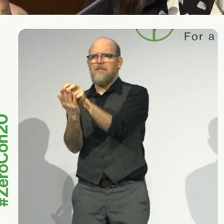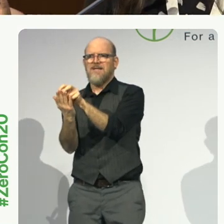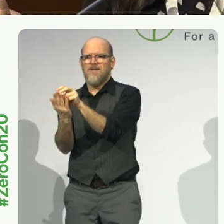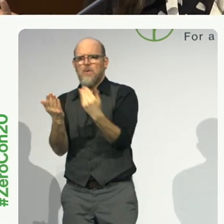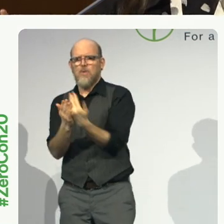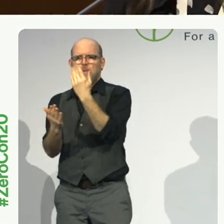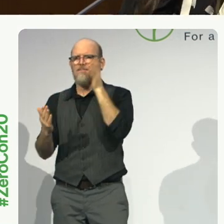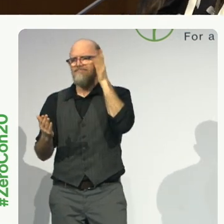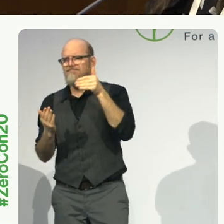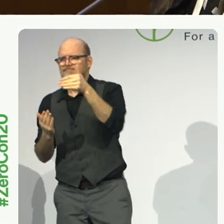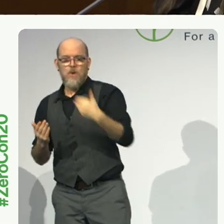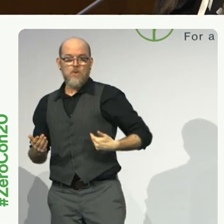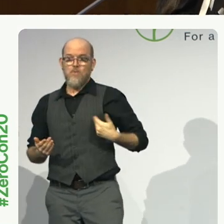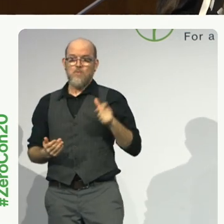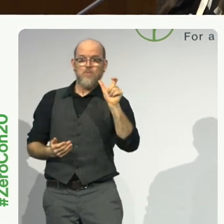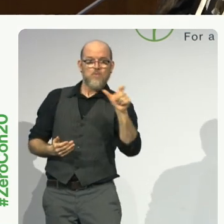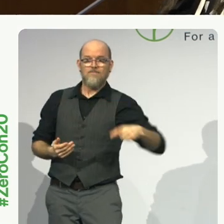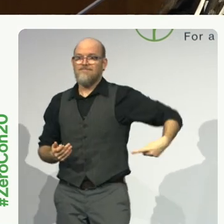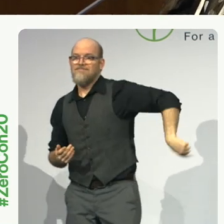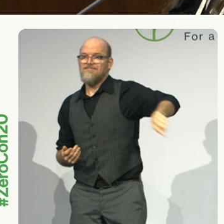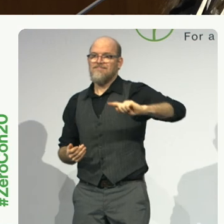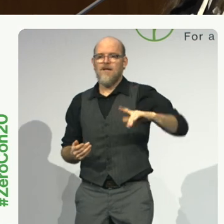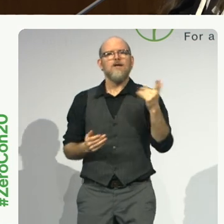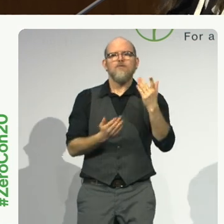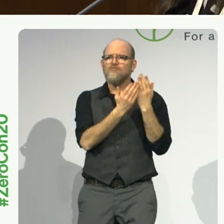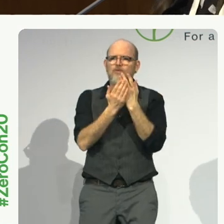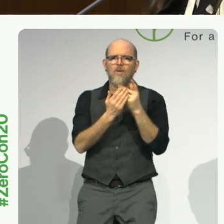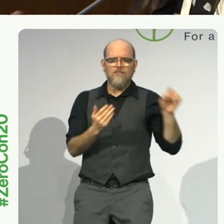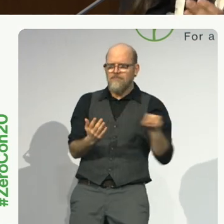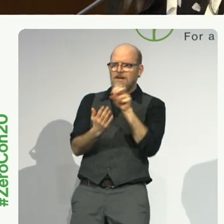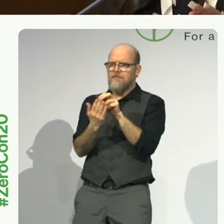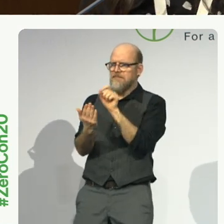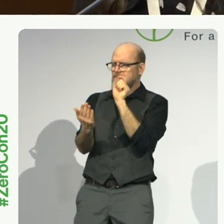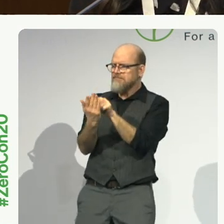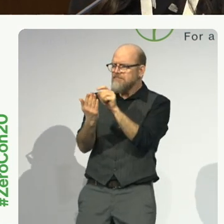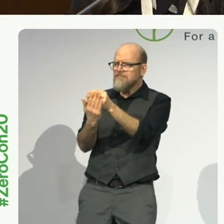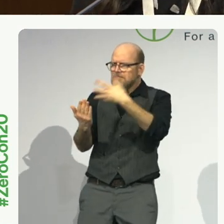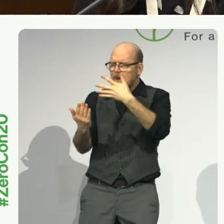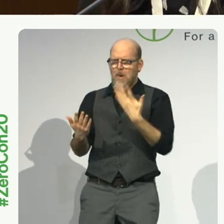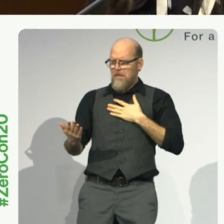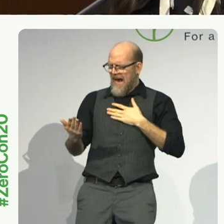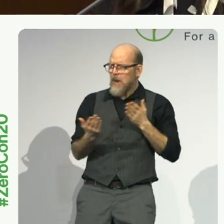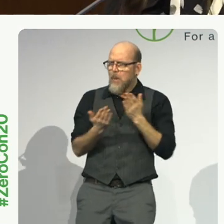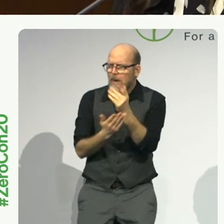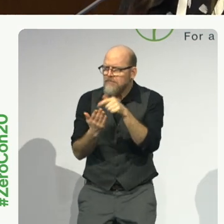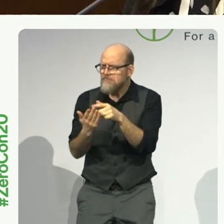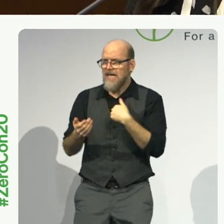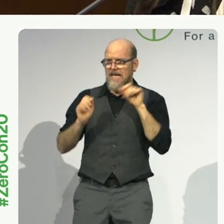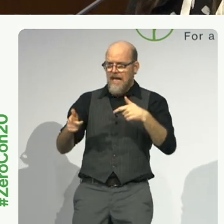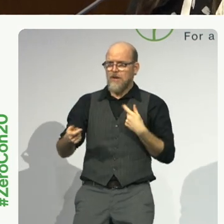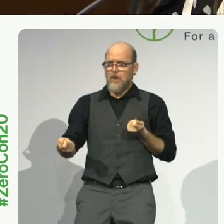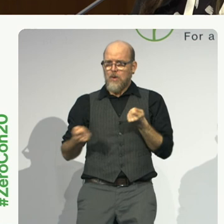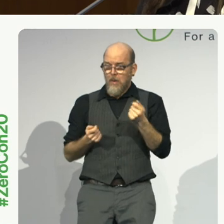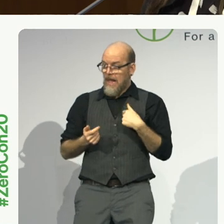walk into a school, knows their rights and can tell you if they're honored. So that every parent can tell you what their